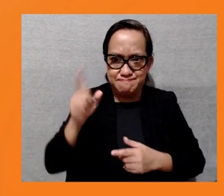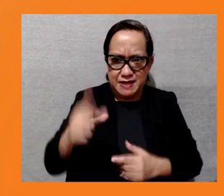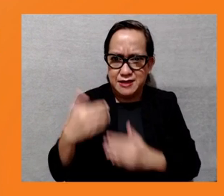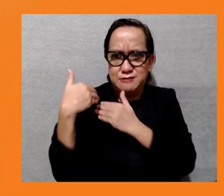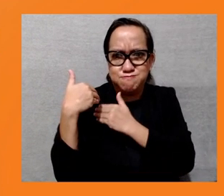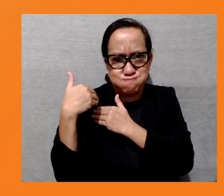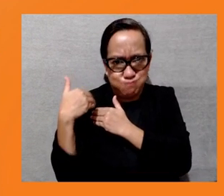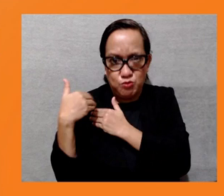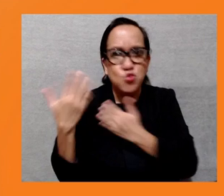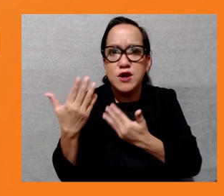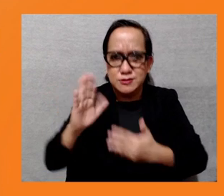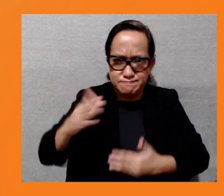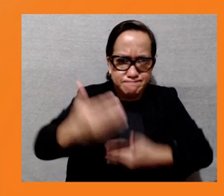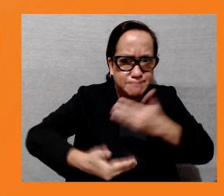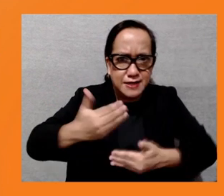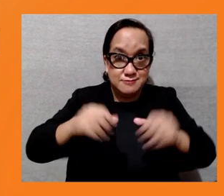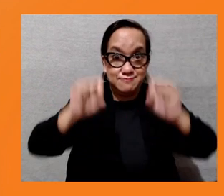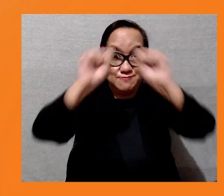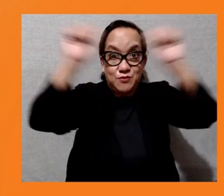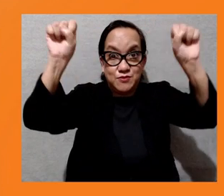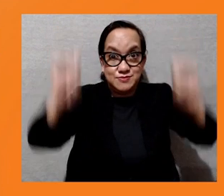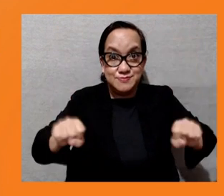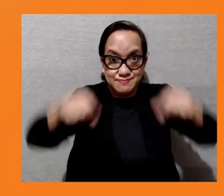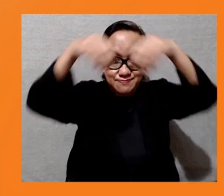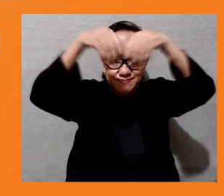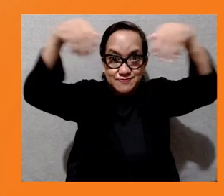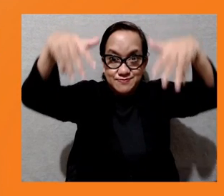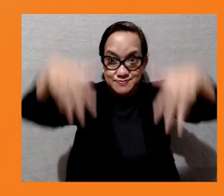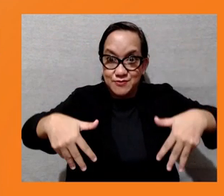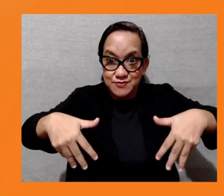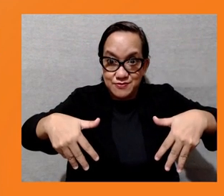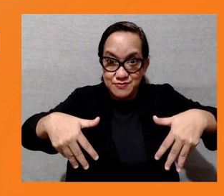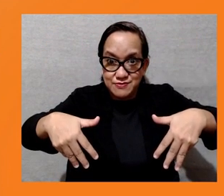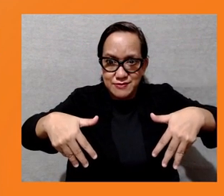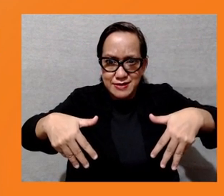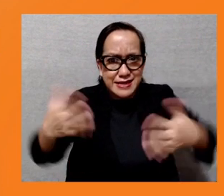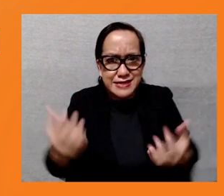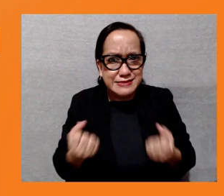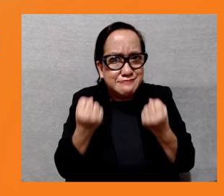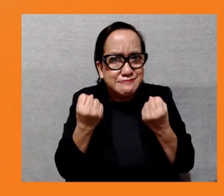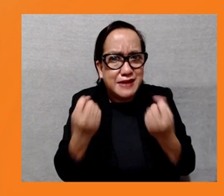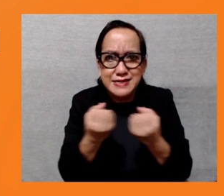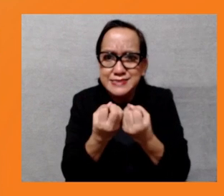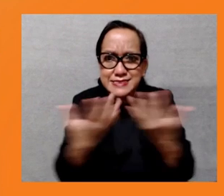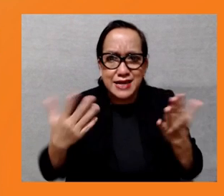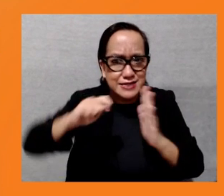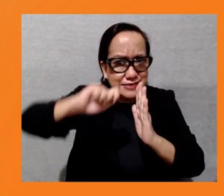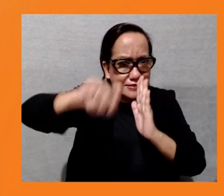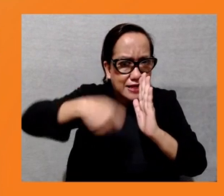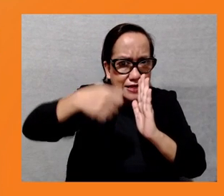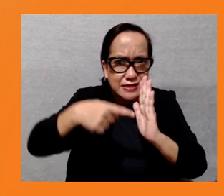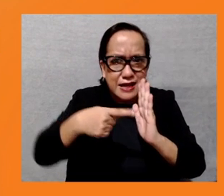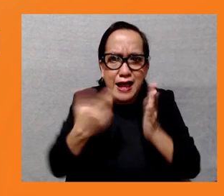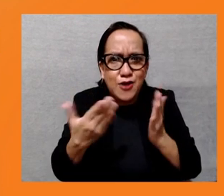projects being categorized as financial intermediaries, we have also seen that the current language in the safety safeguards